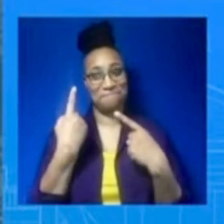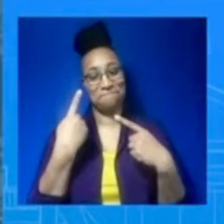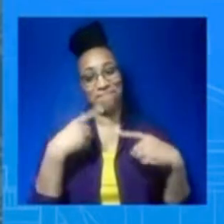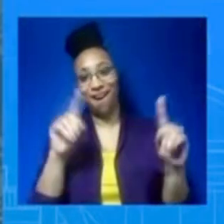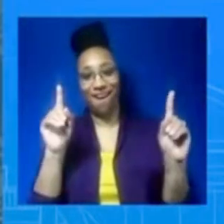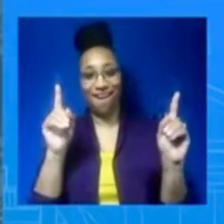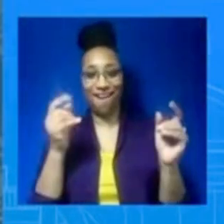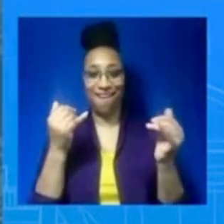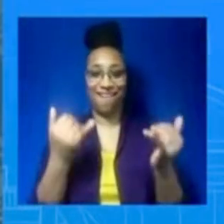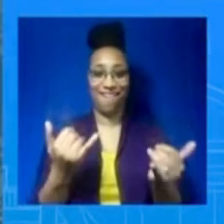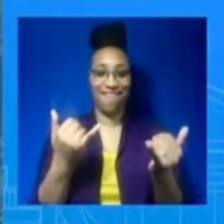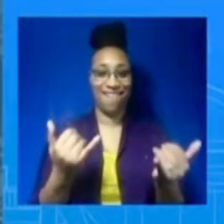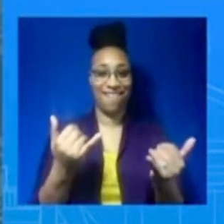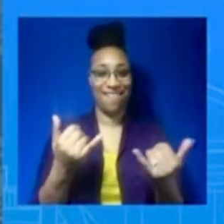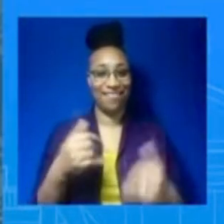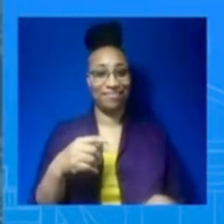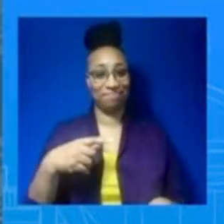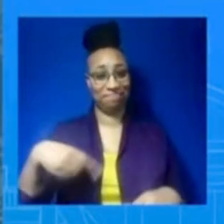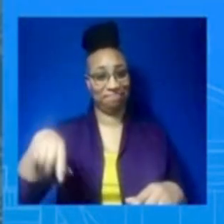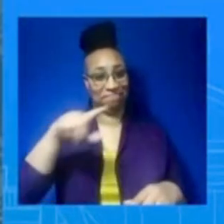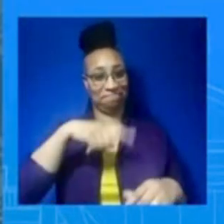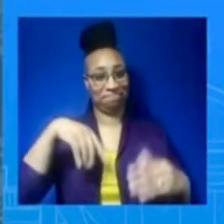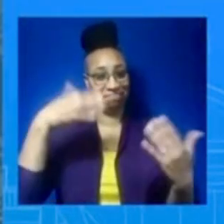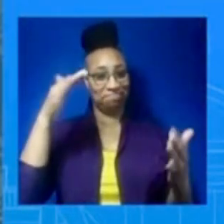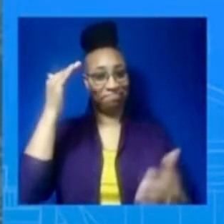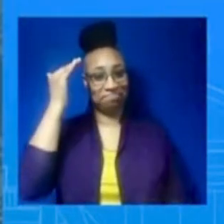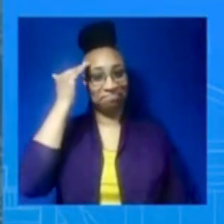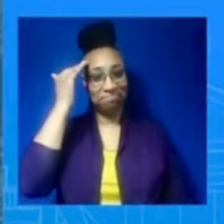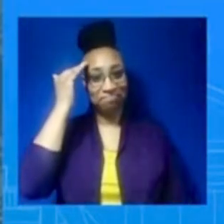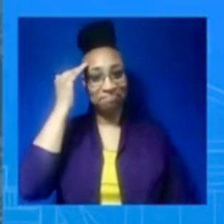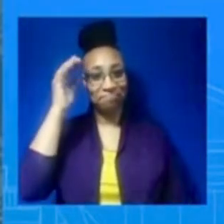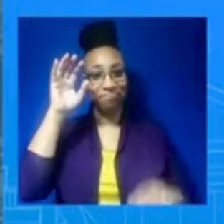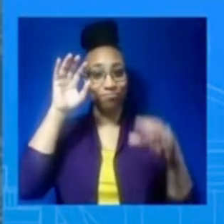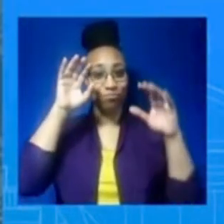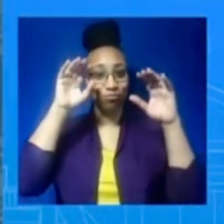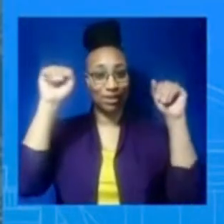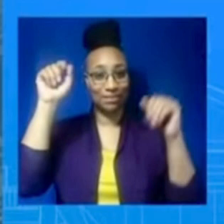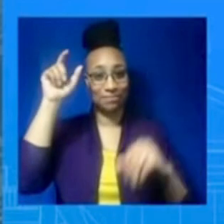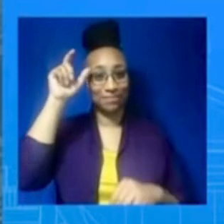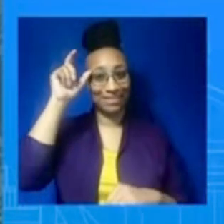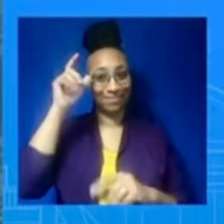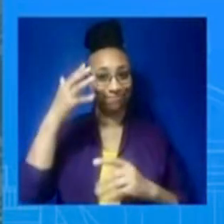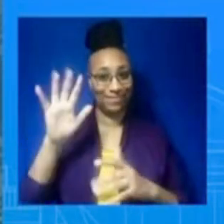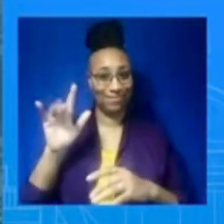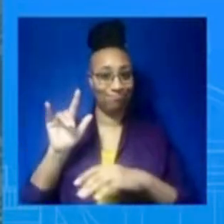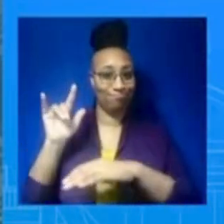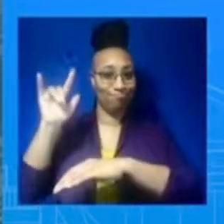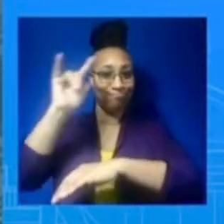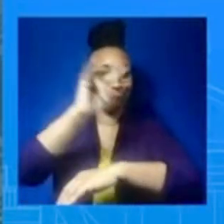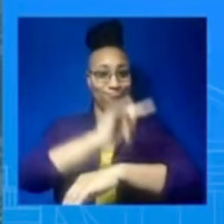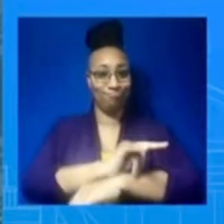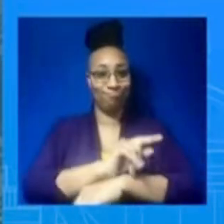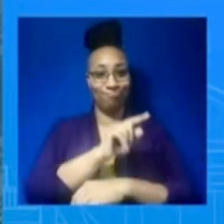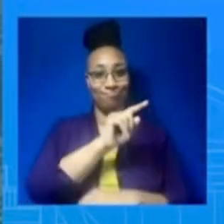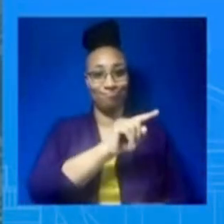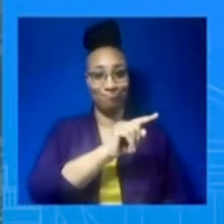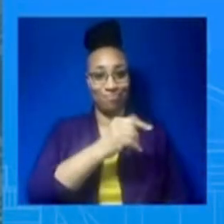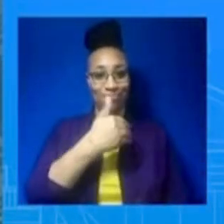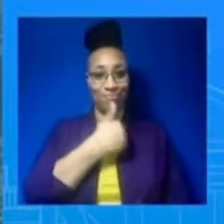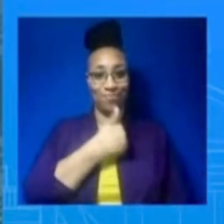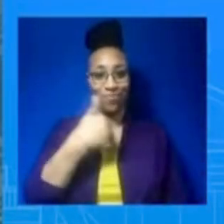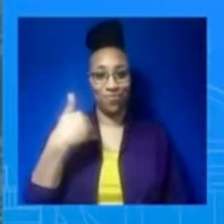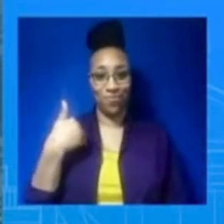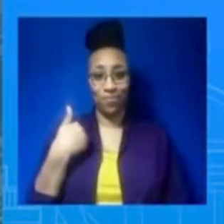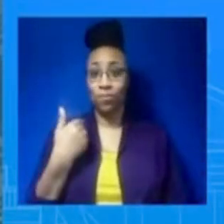to Warsaw on Monday night, where he will meet with Poland's President Duda and the leaders of eastern flank NATO allies to